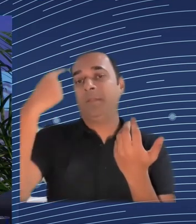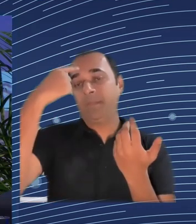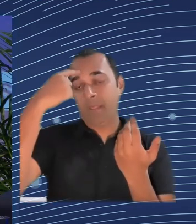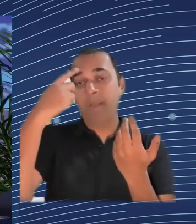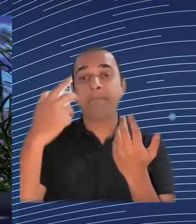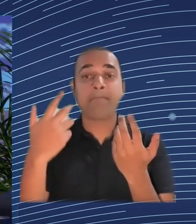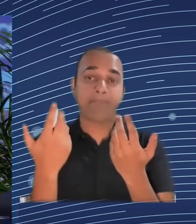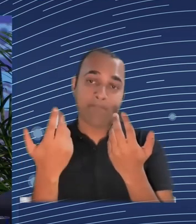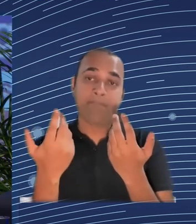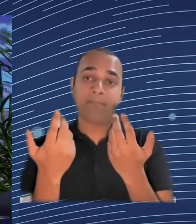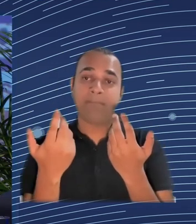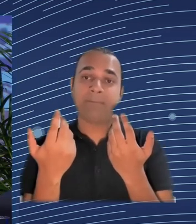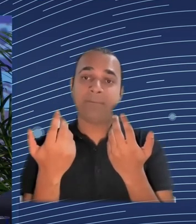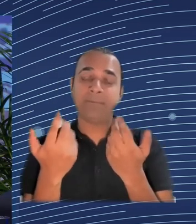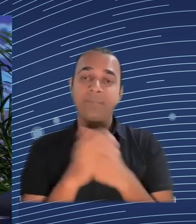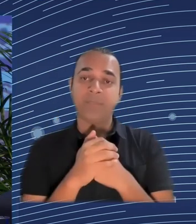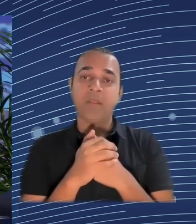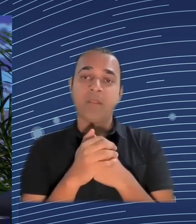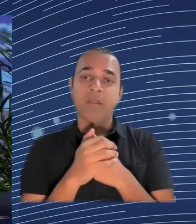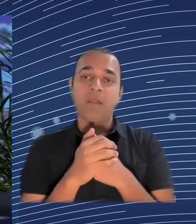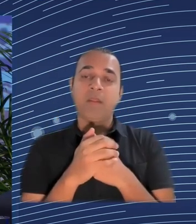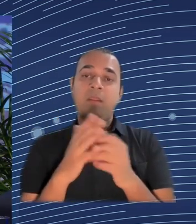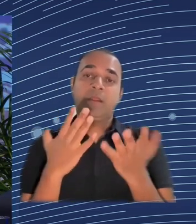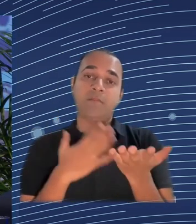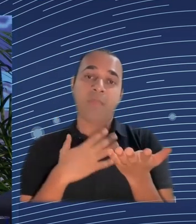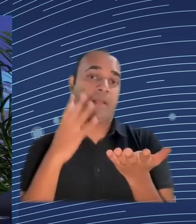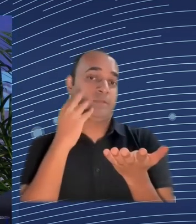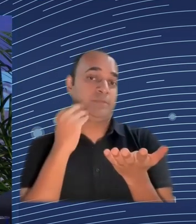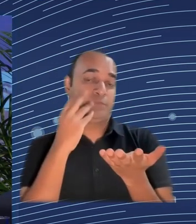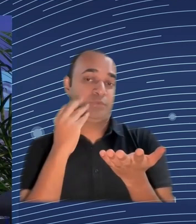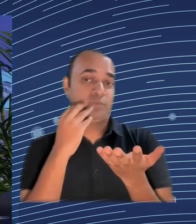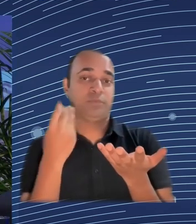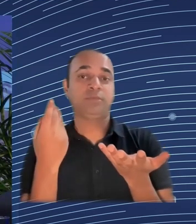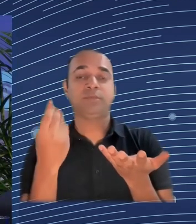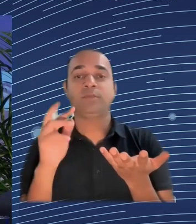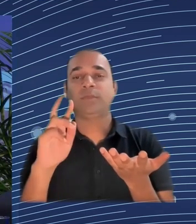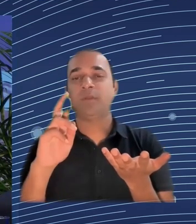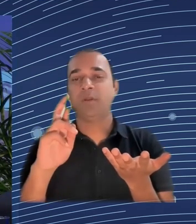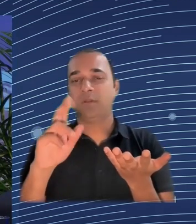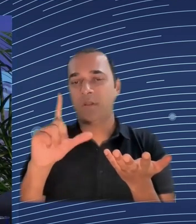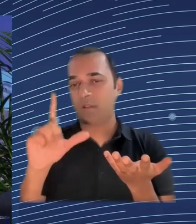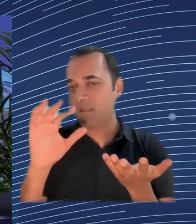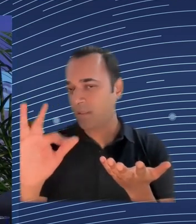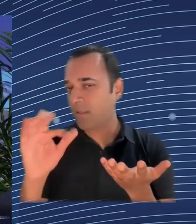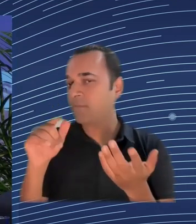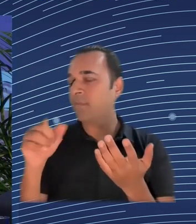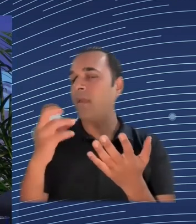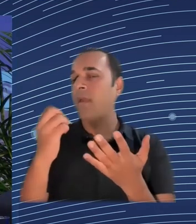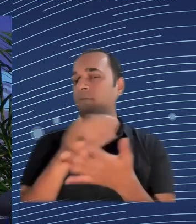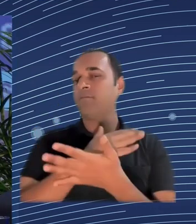surpasses the benefits of the fact that it pushes courageous and necessary reforms.